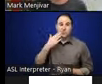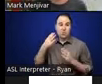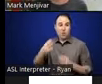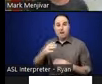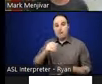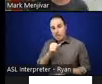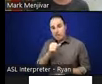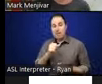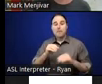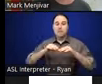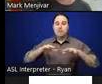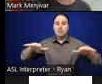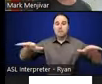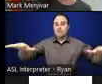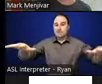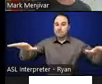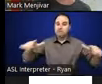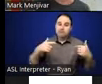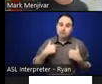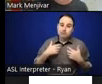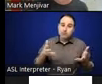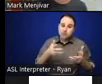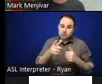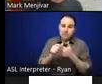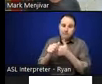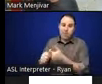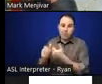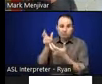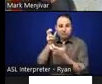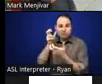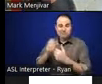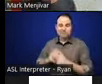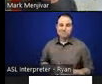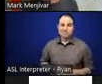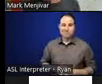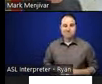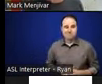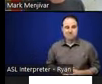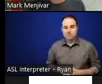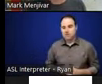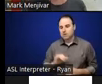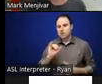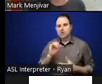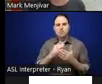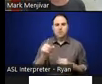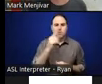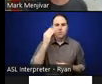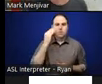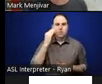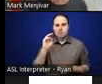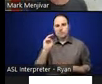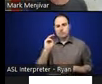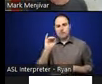I encourage you to give that podcast a follow and to listen to some of that. Also, some of you, Michael is the partner